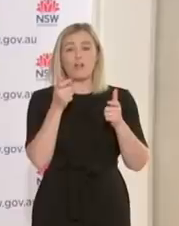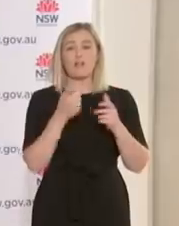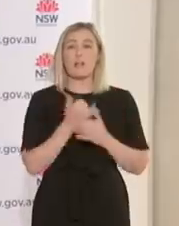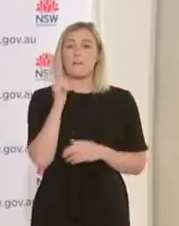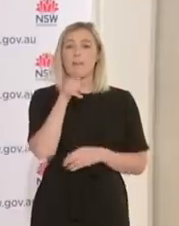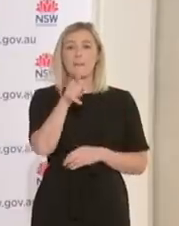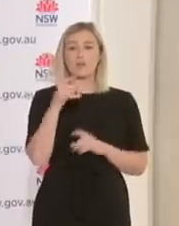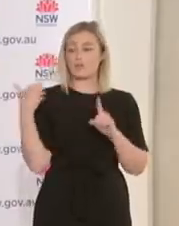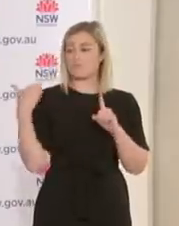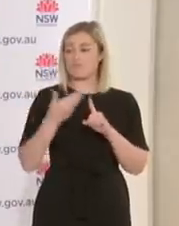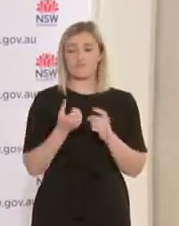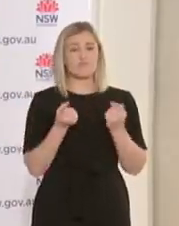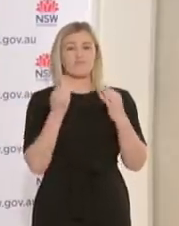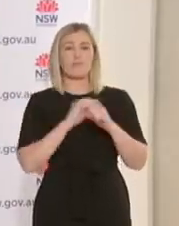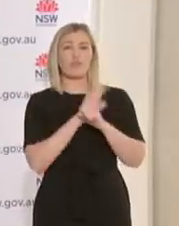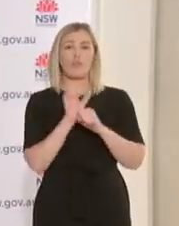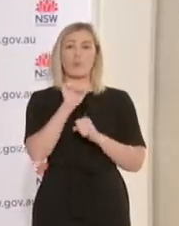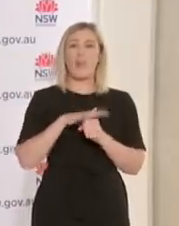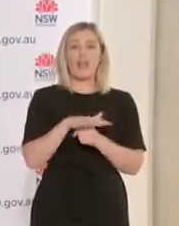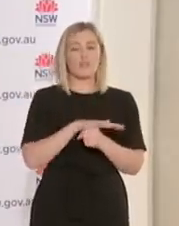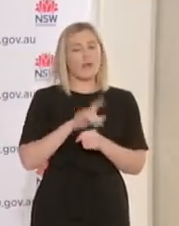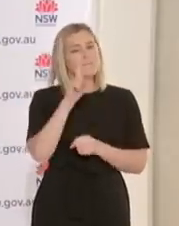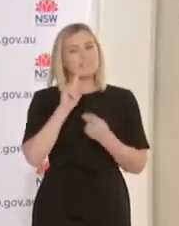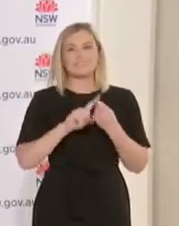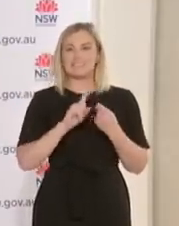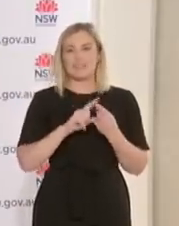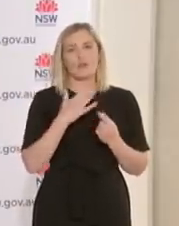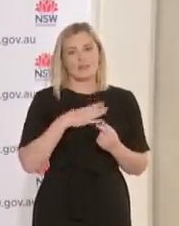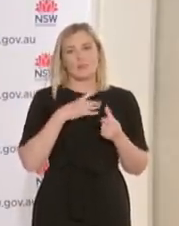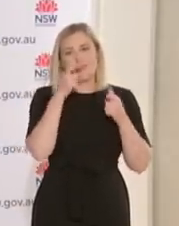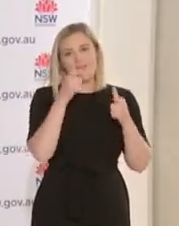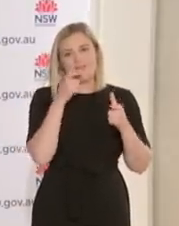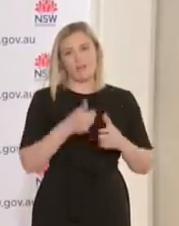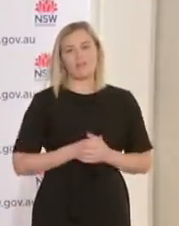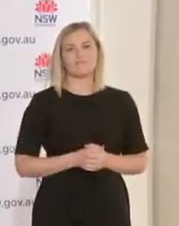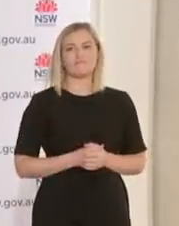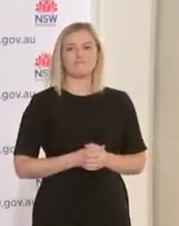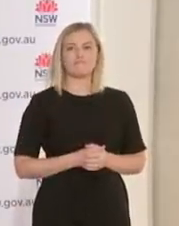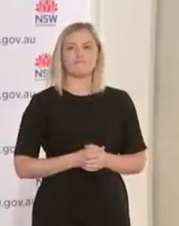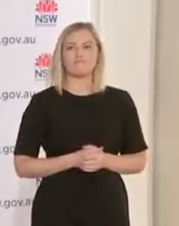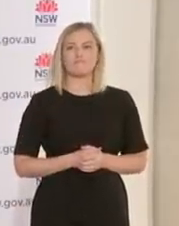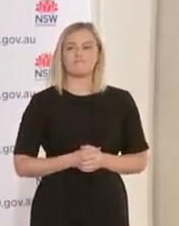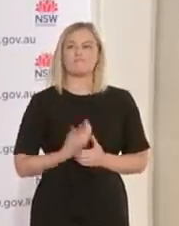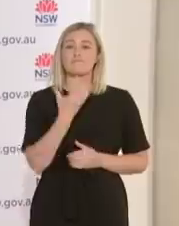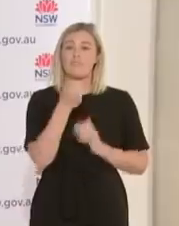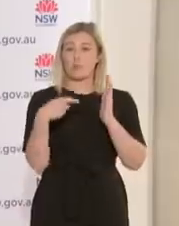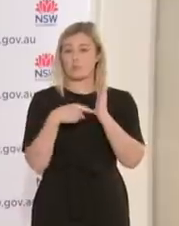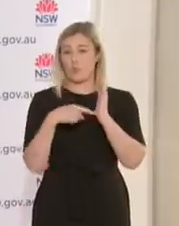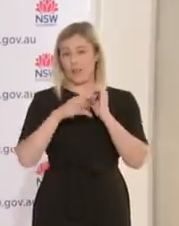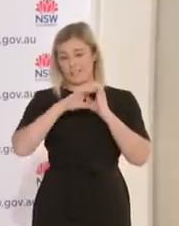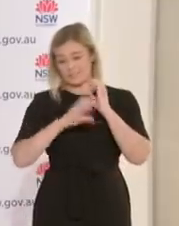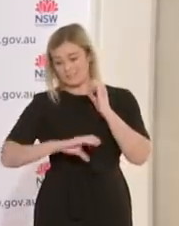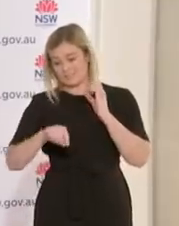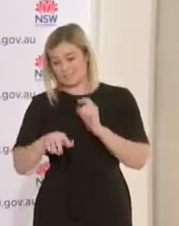and Illawarra. In terms of our sewage surveillance, we've been detected fragments of the virus in